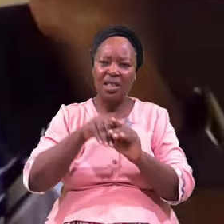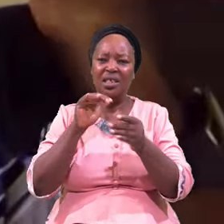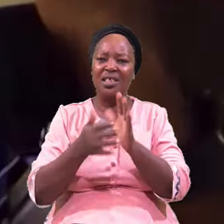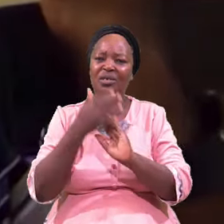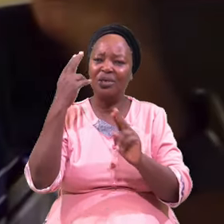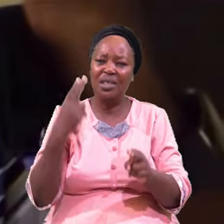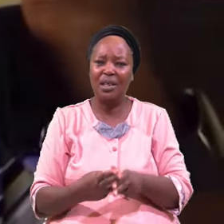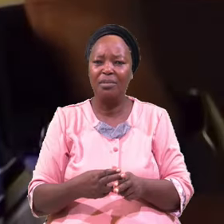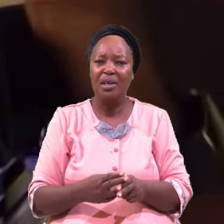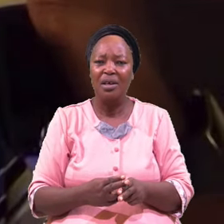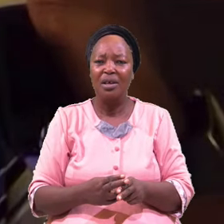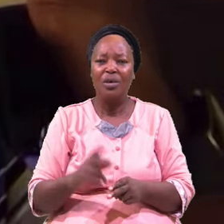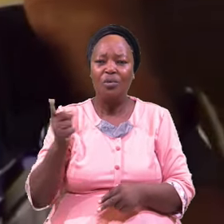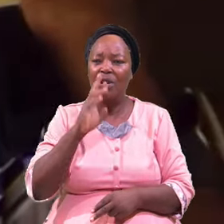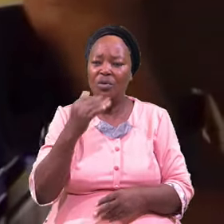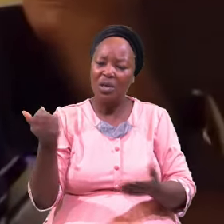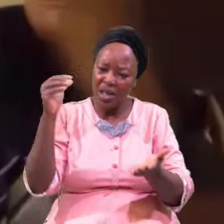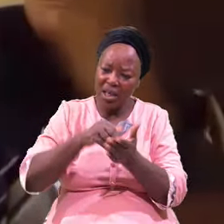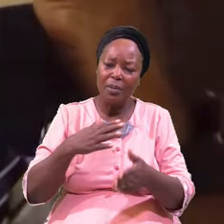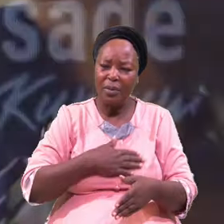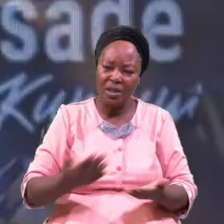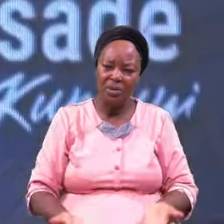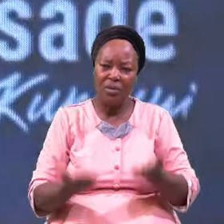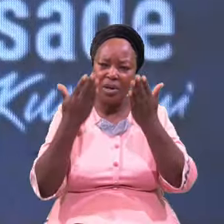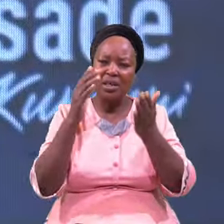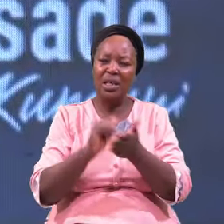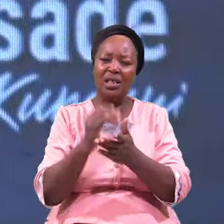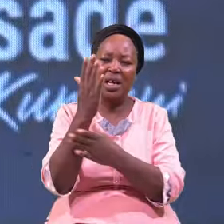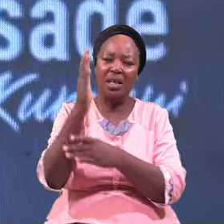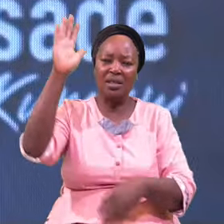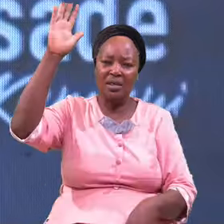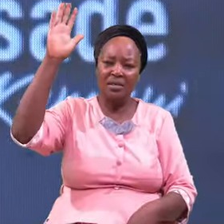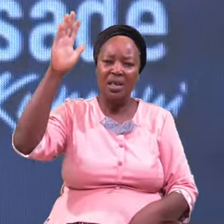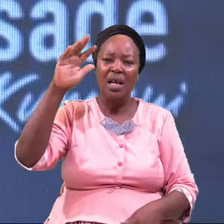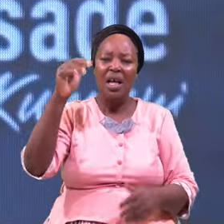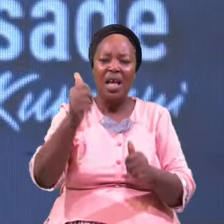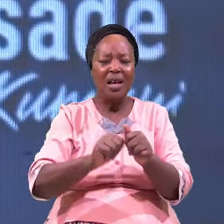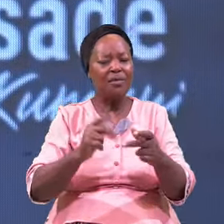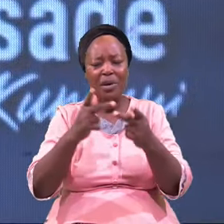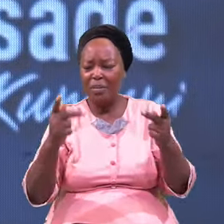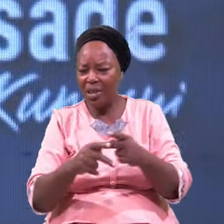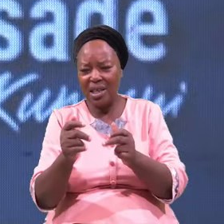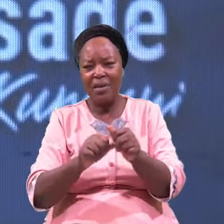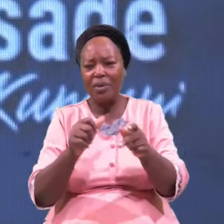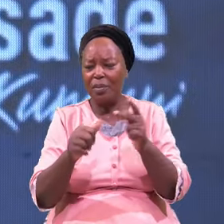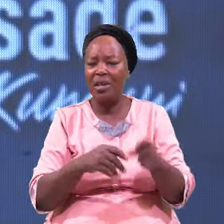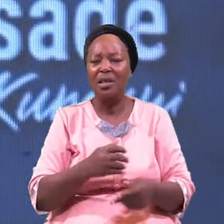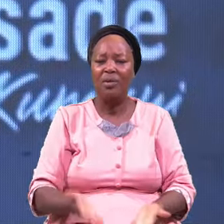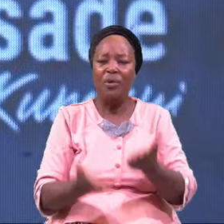Where Are You Again Raise Up That Hand Everywhere Everywhere Raise Up The Hand